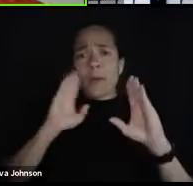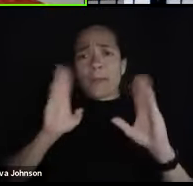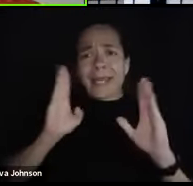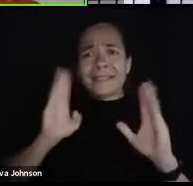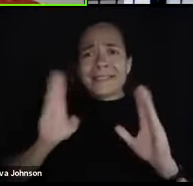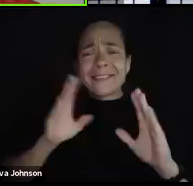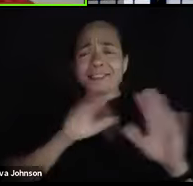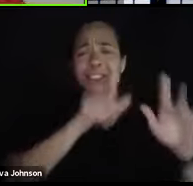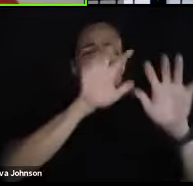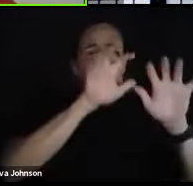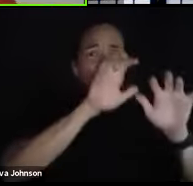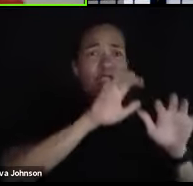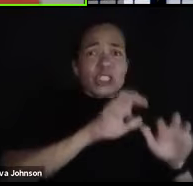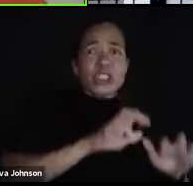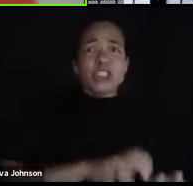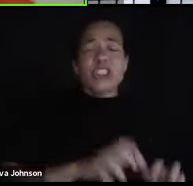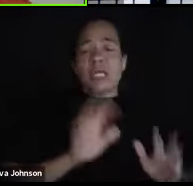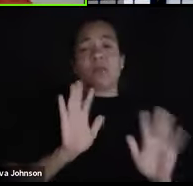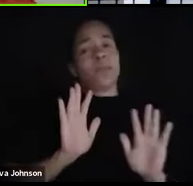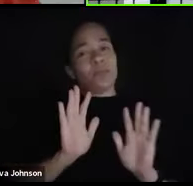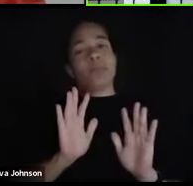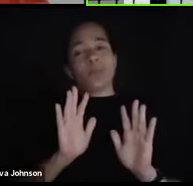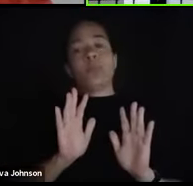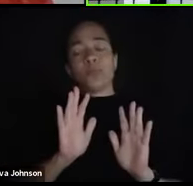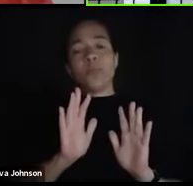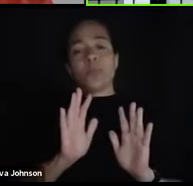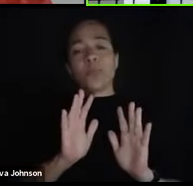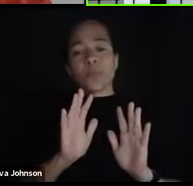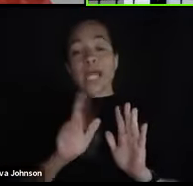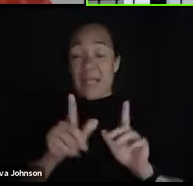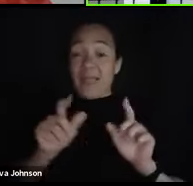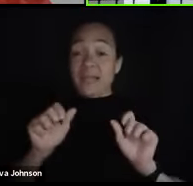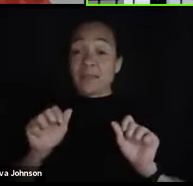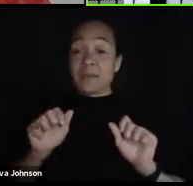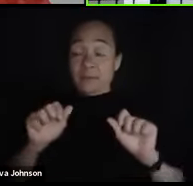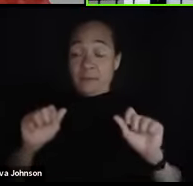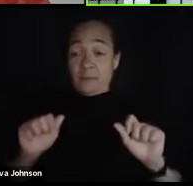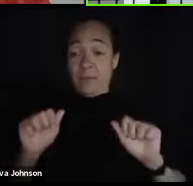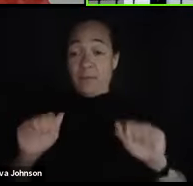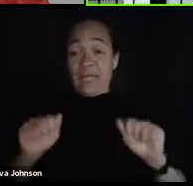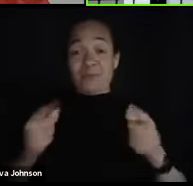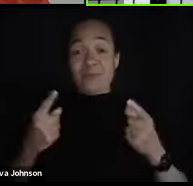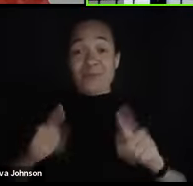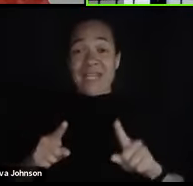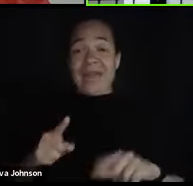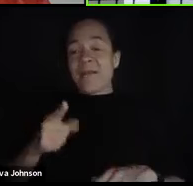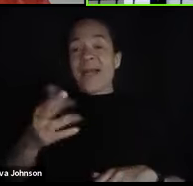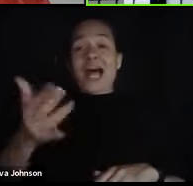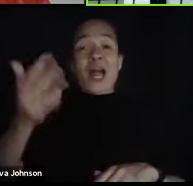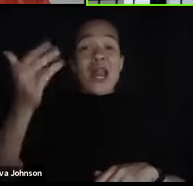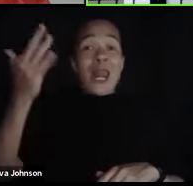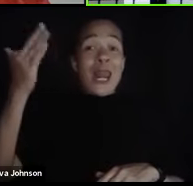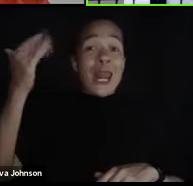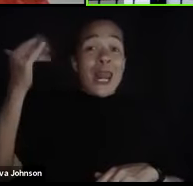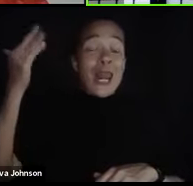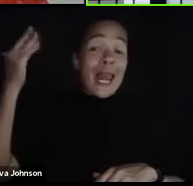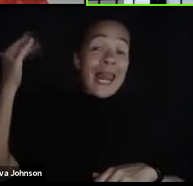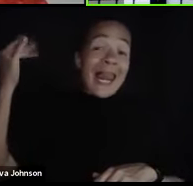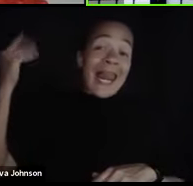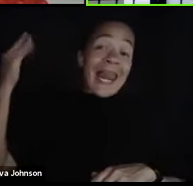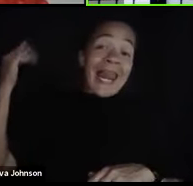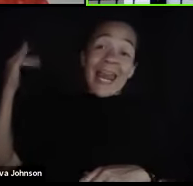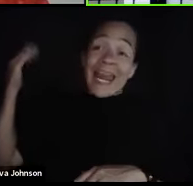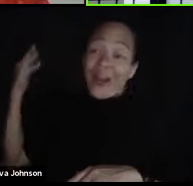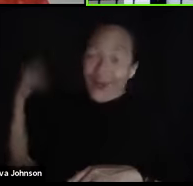Not at all. And that is very, very possible. Back in the day, kids, way back in the day,